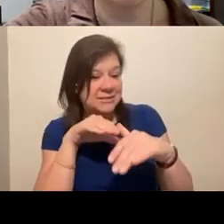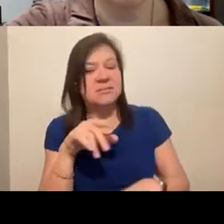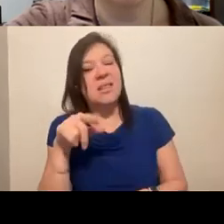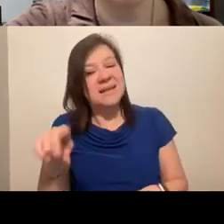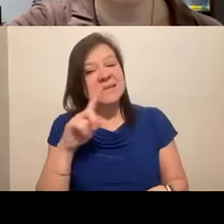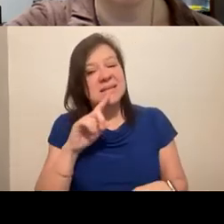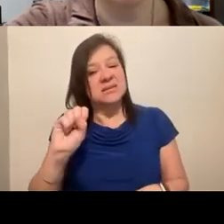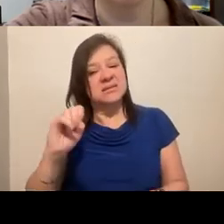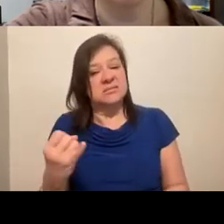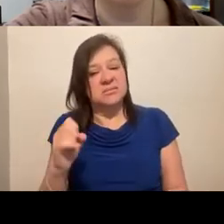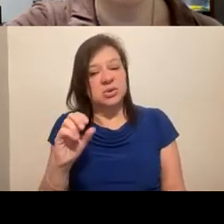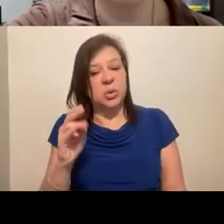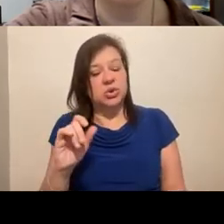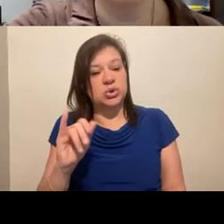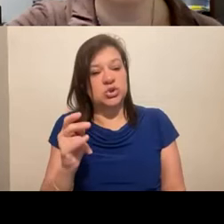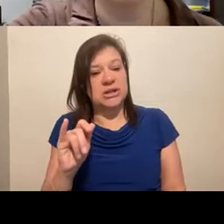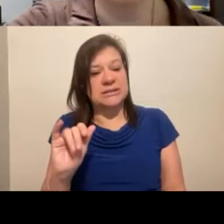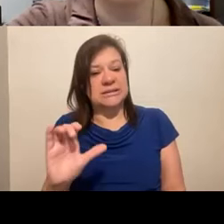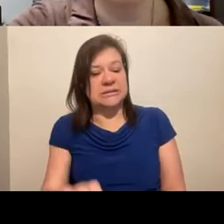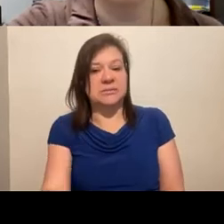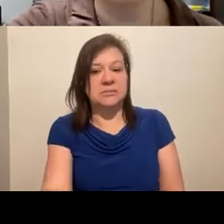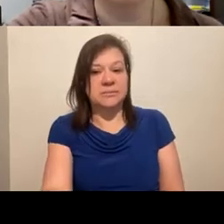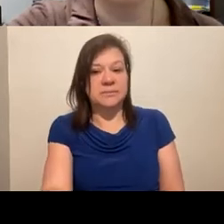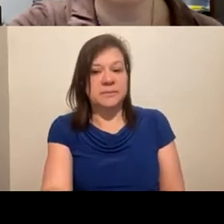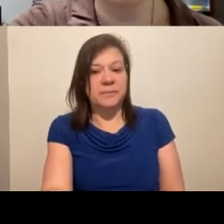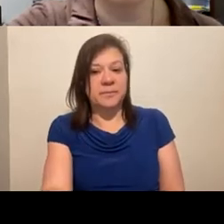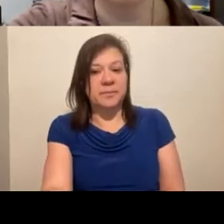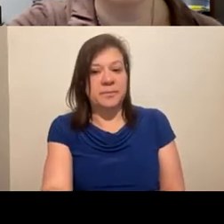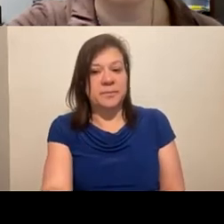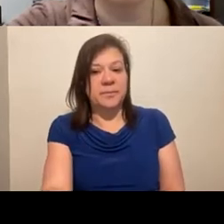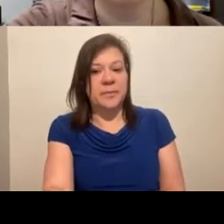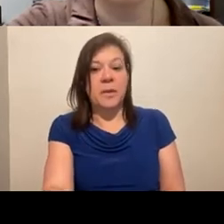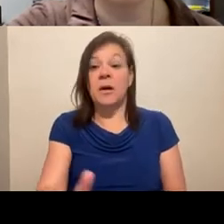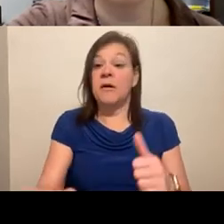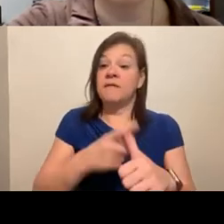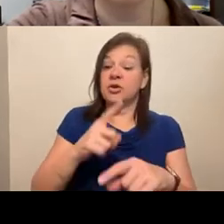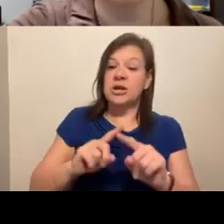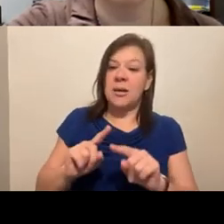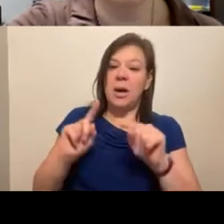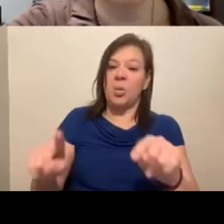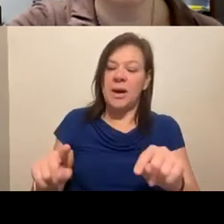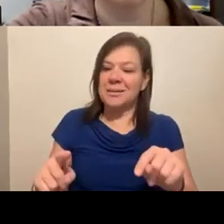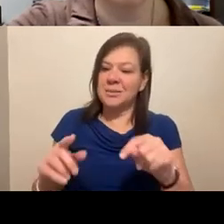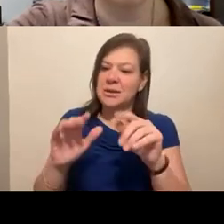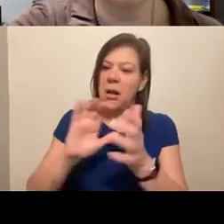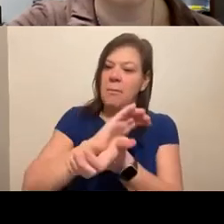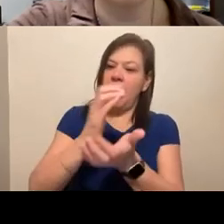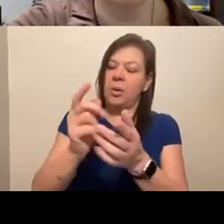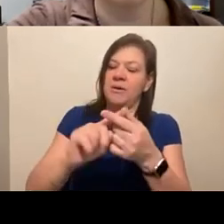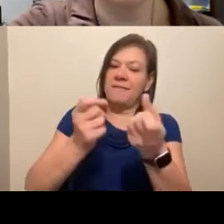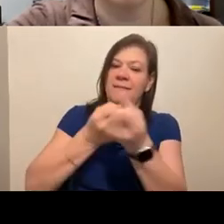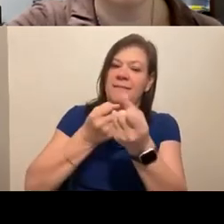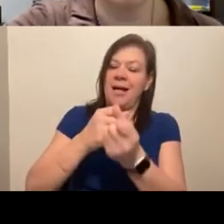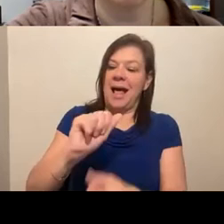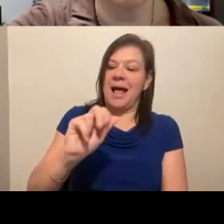justice. I mentioned in my first time visiting, it was a level of advocacy and civil